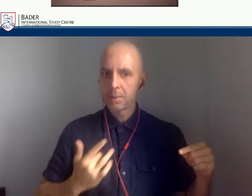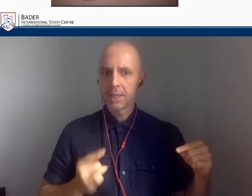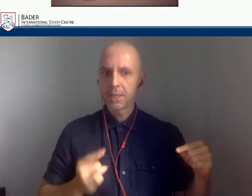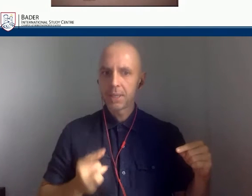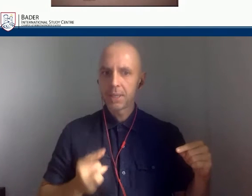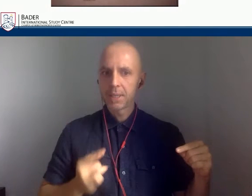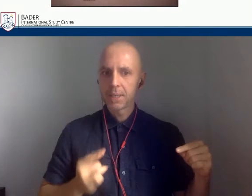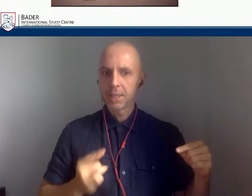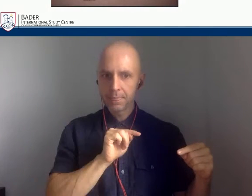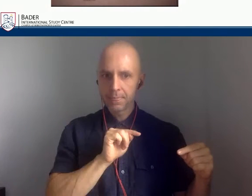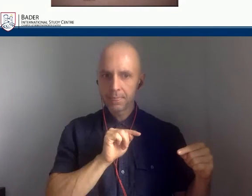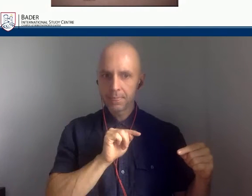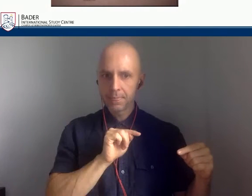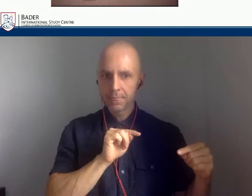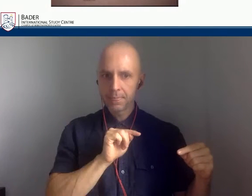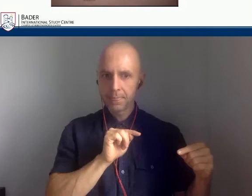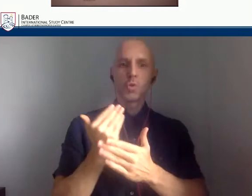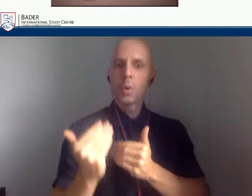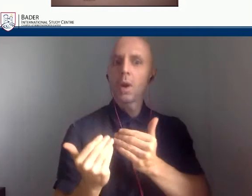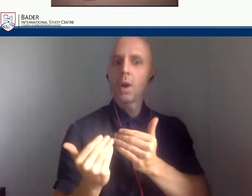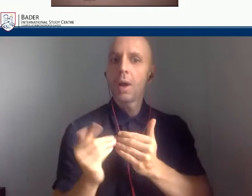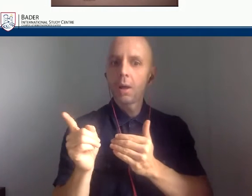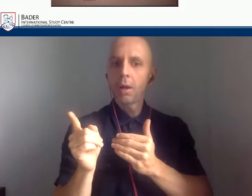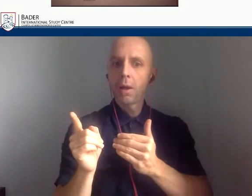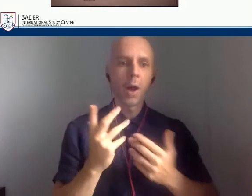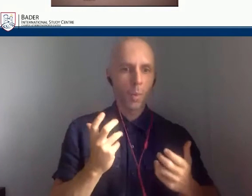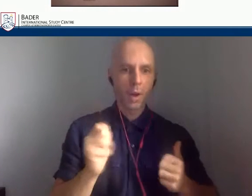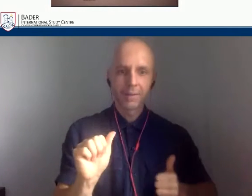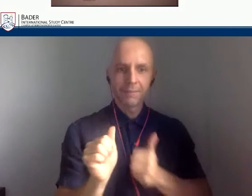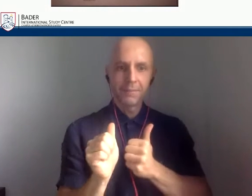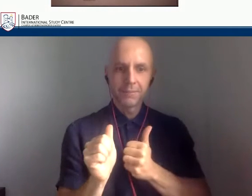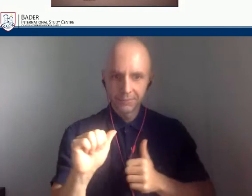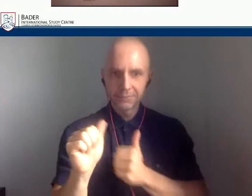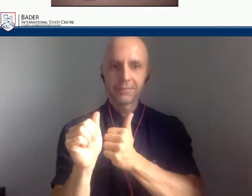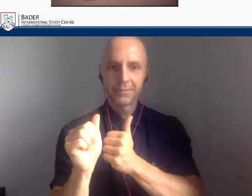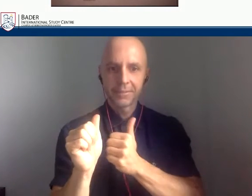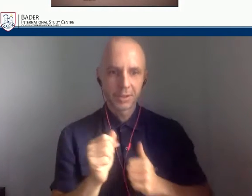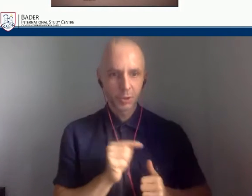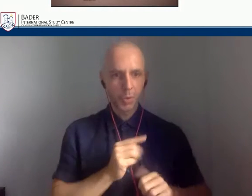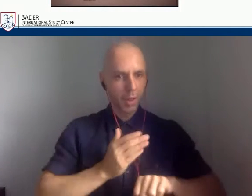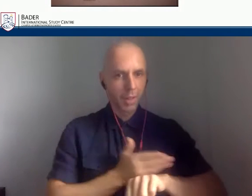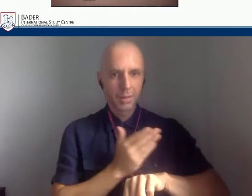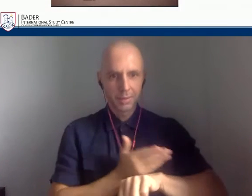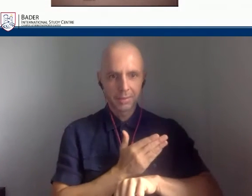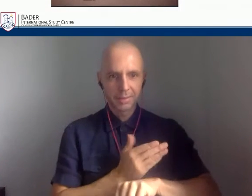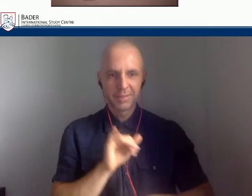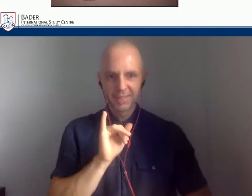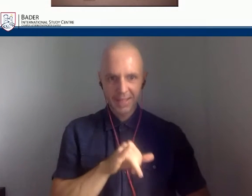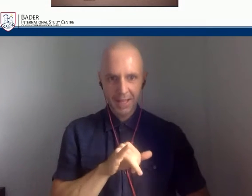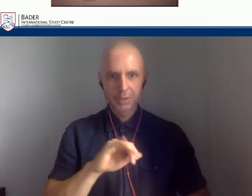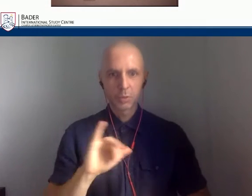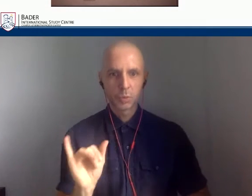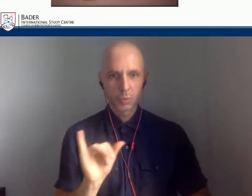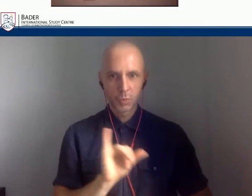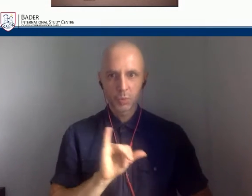to adapt, to make the house fresh. So even this map of what the castle looked like